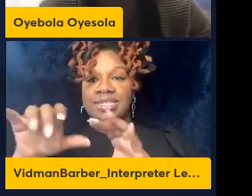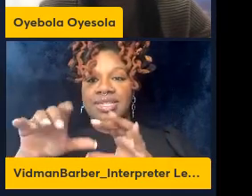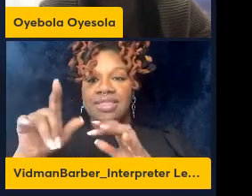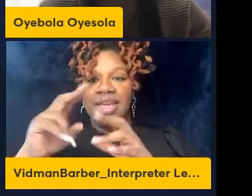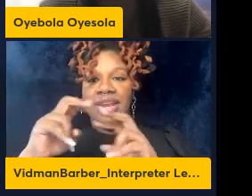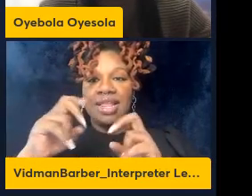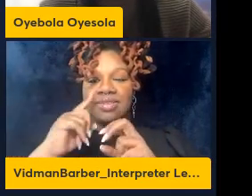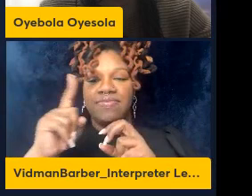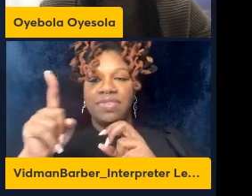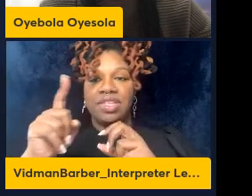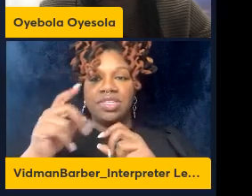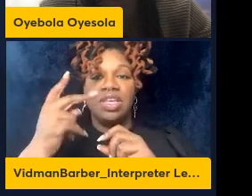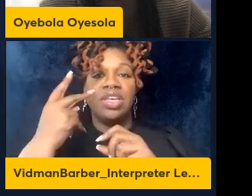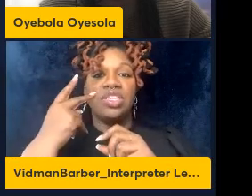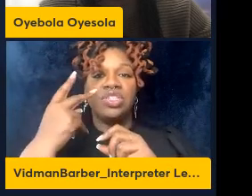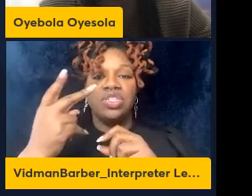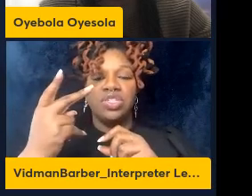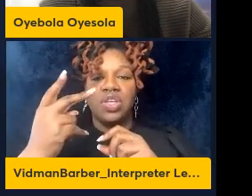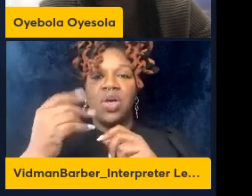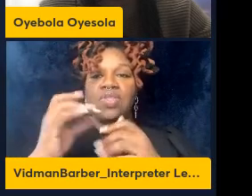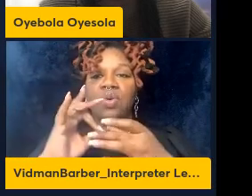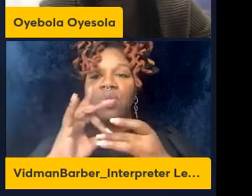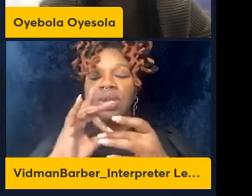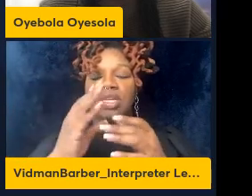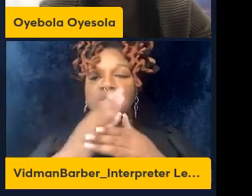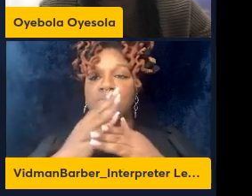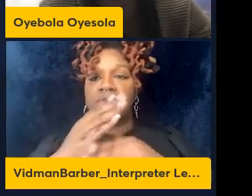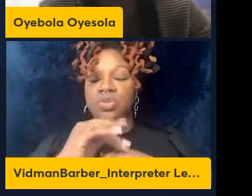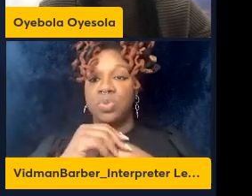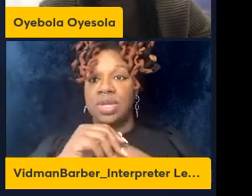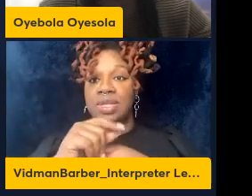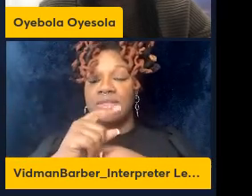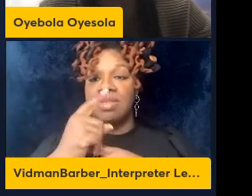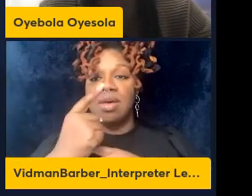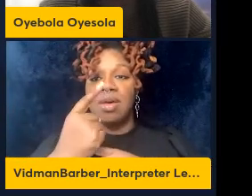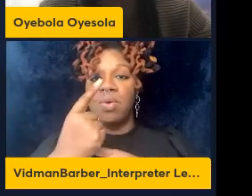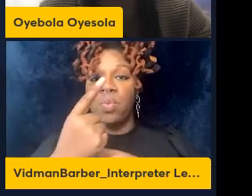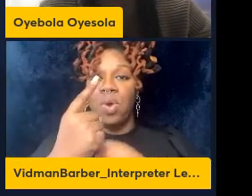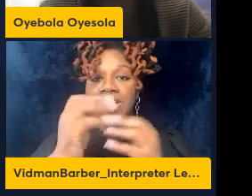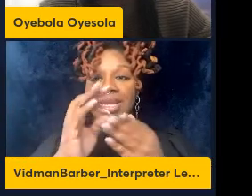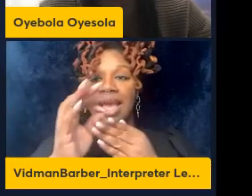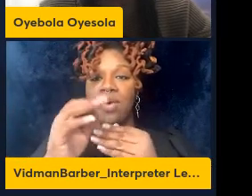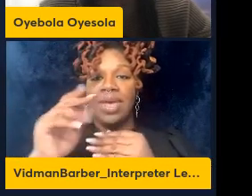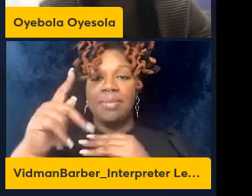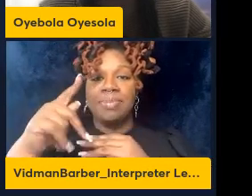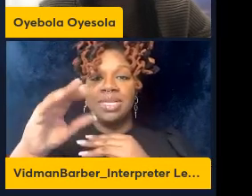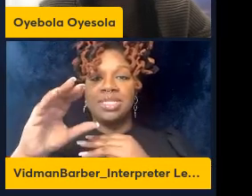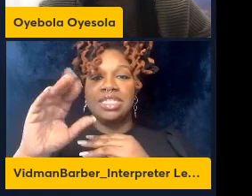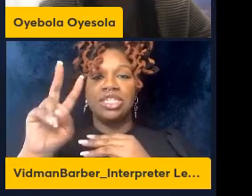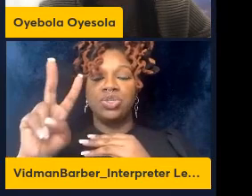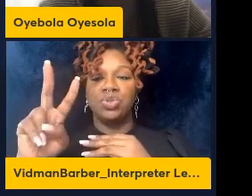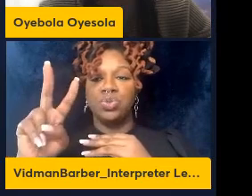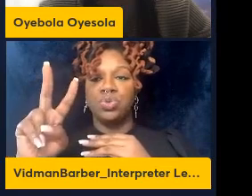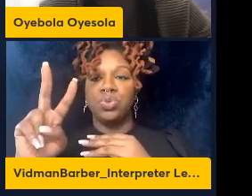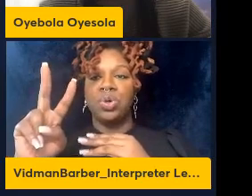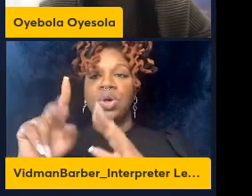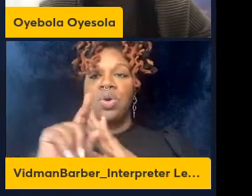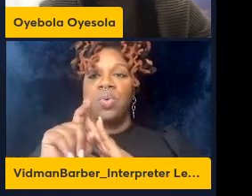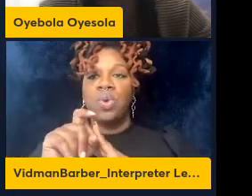and the PC2 values from a single cell RNA sequence and results and that this